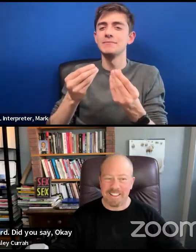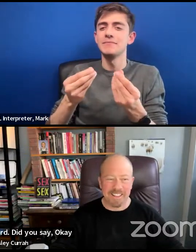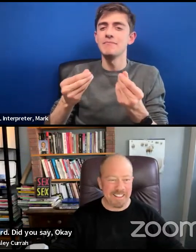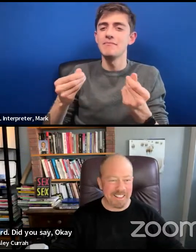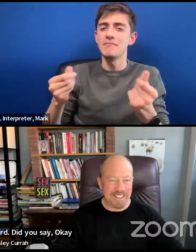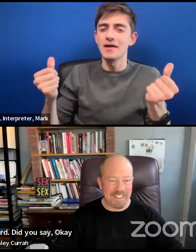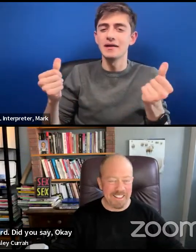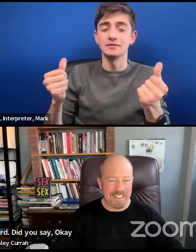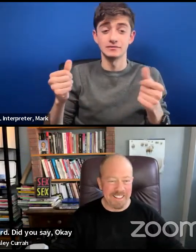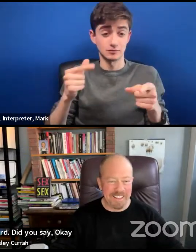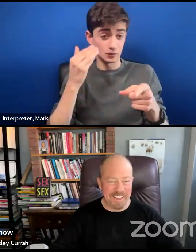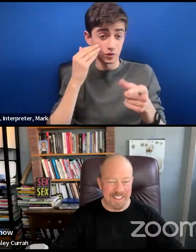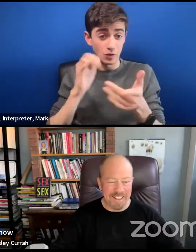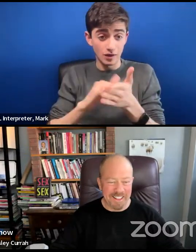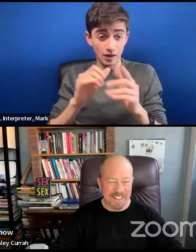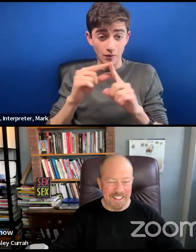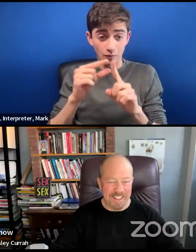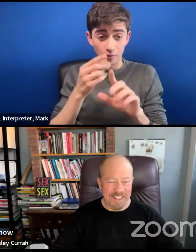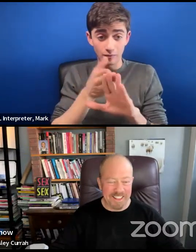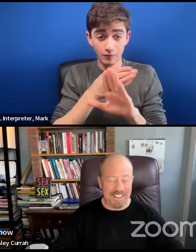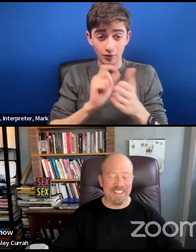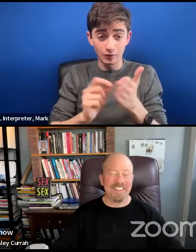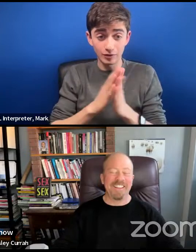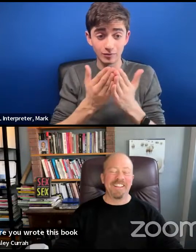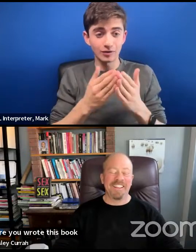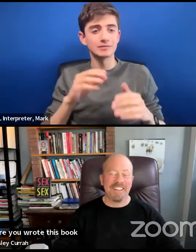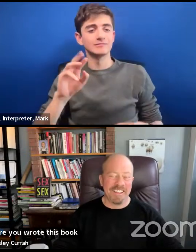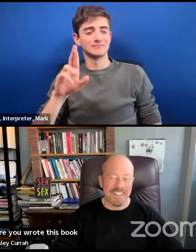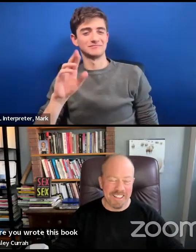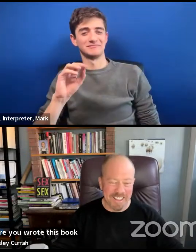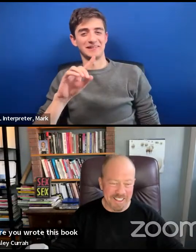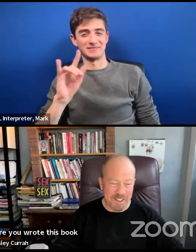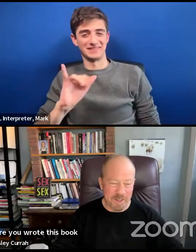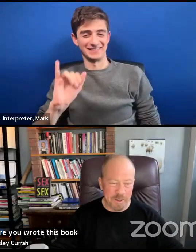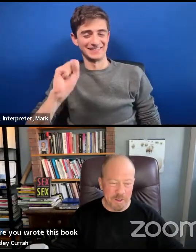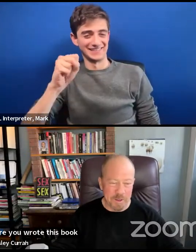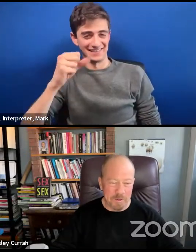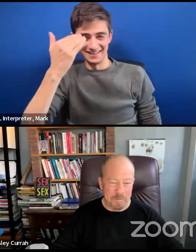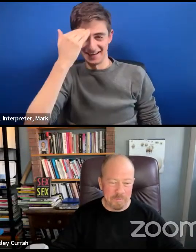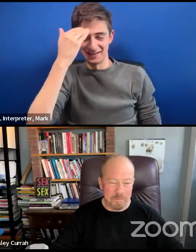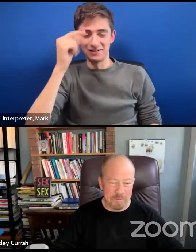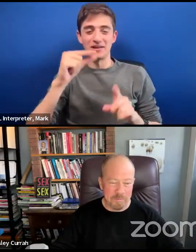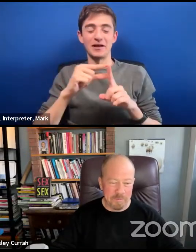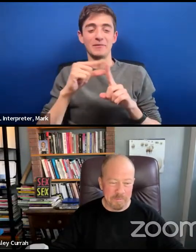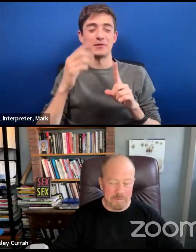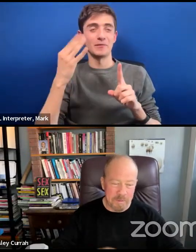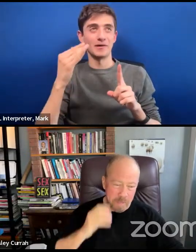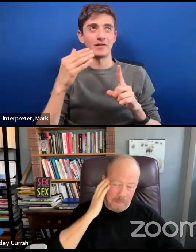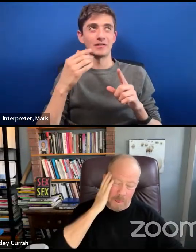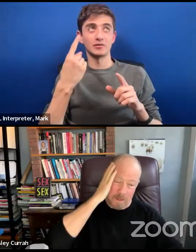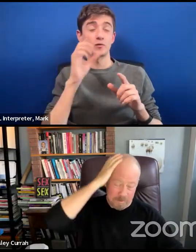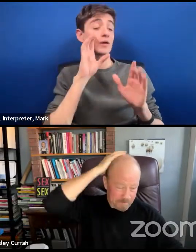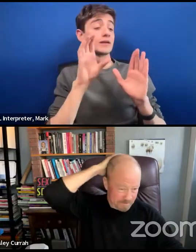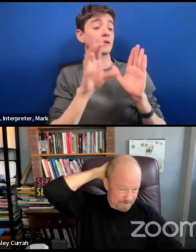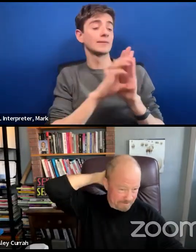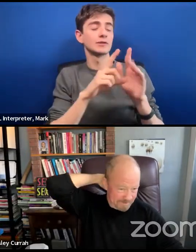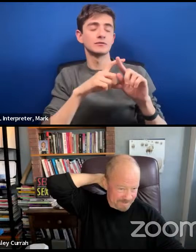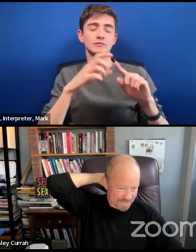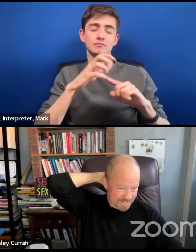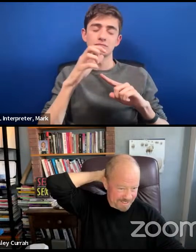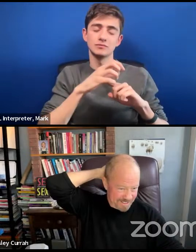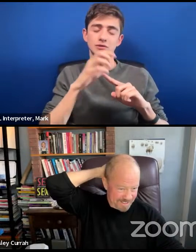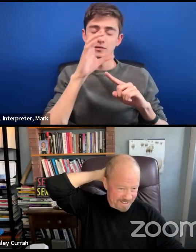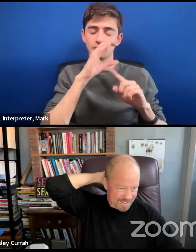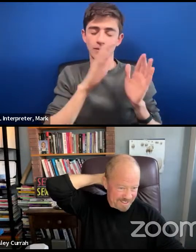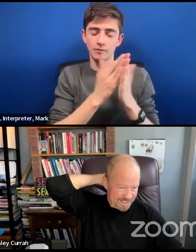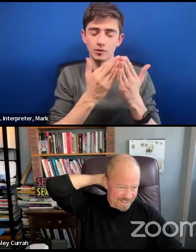word before you wrote this book? I did. I only knew it because I had to describe an image from an amazing comic book in which